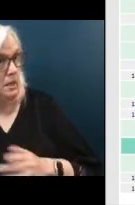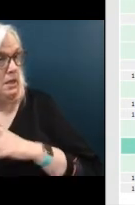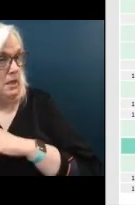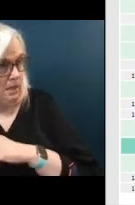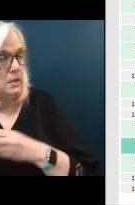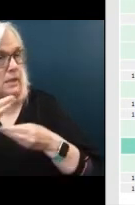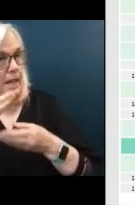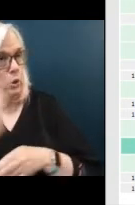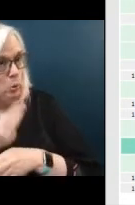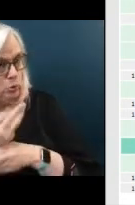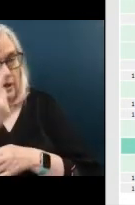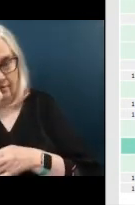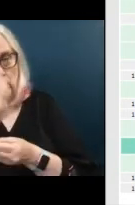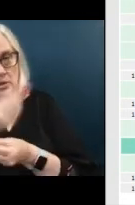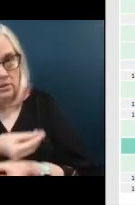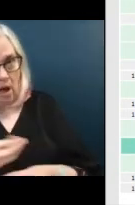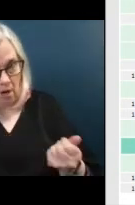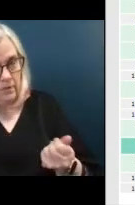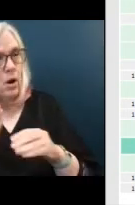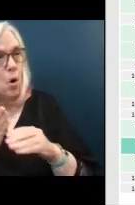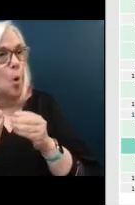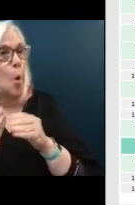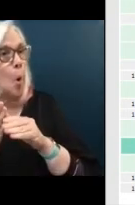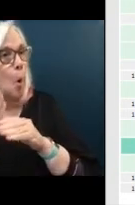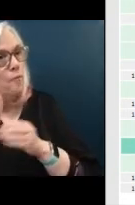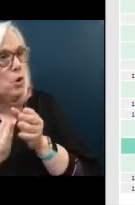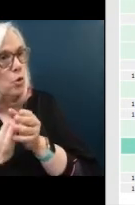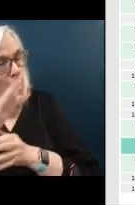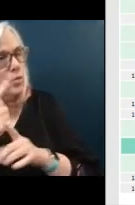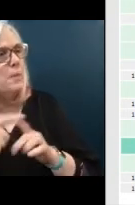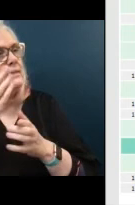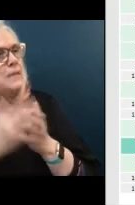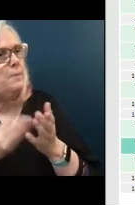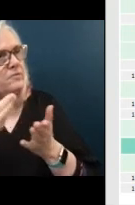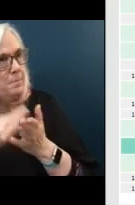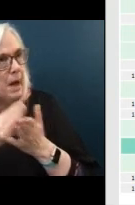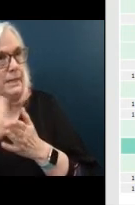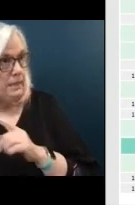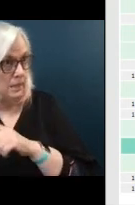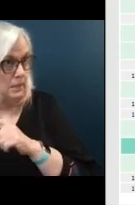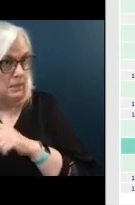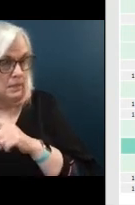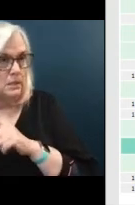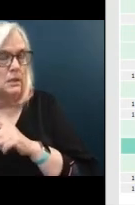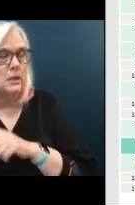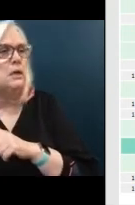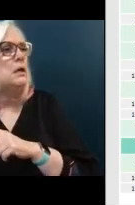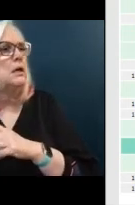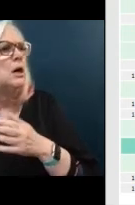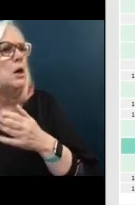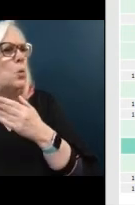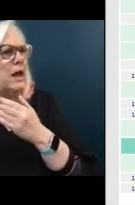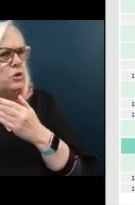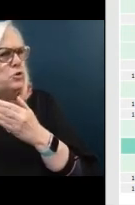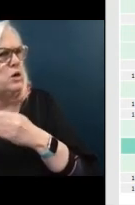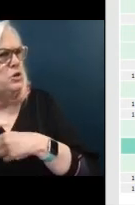of overgrowth and and whatnot but some of those funds um in whatever duration of times required is